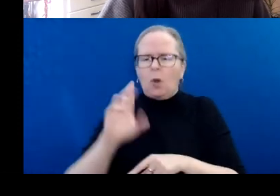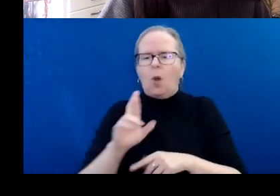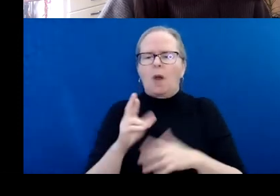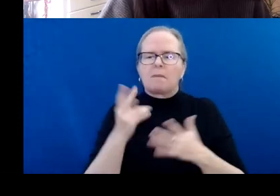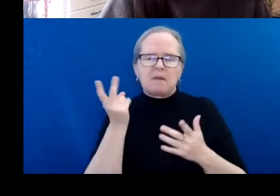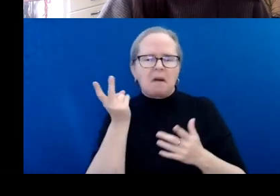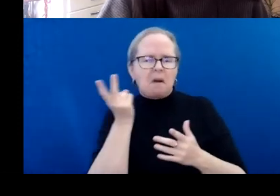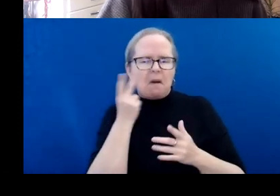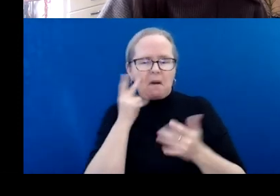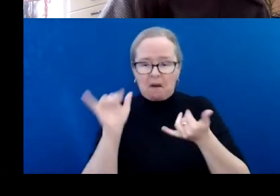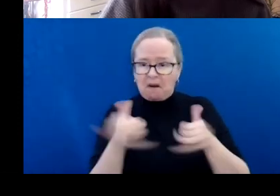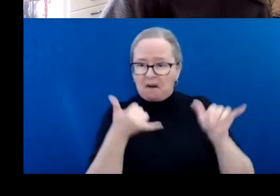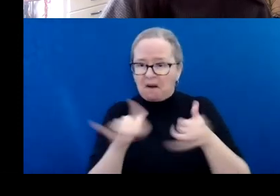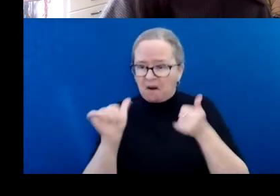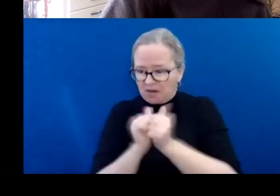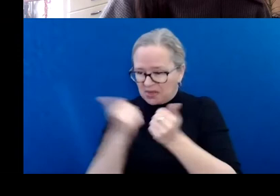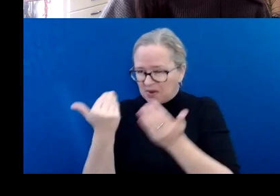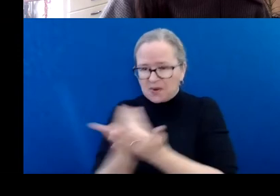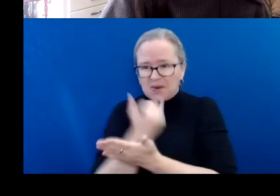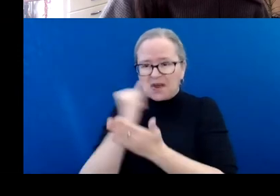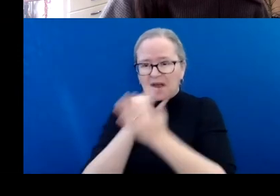financial skills or literacy,